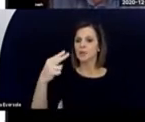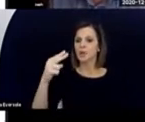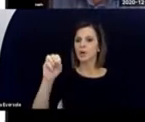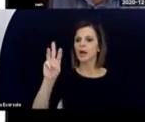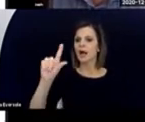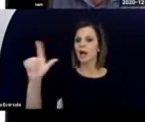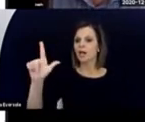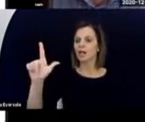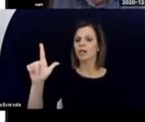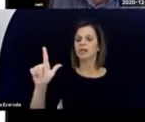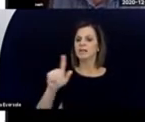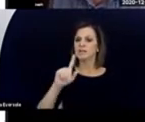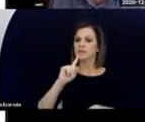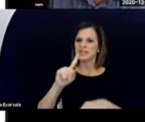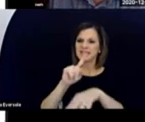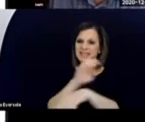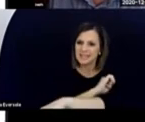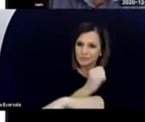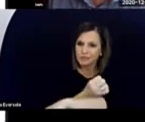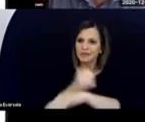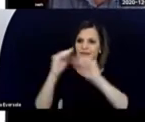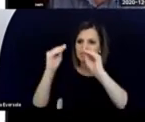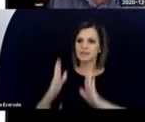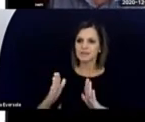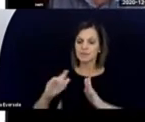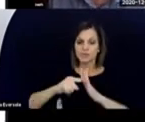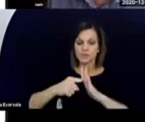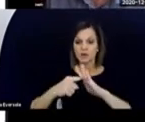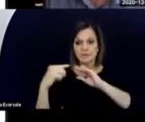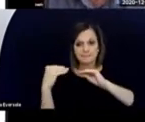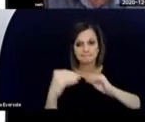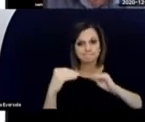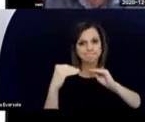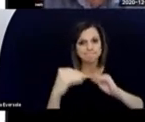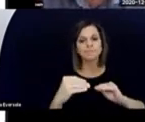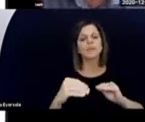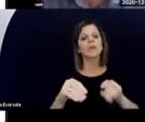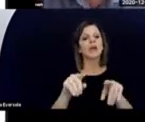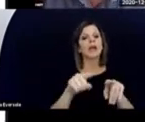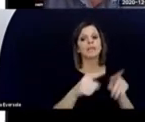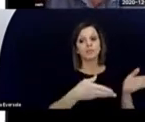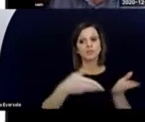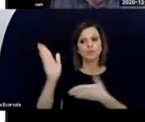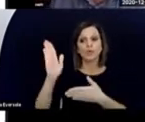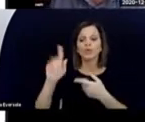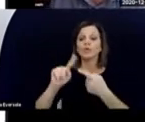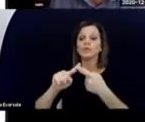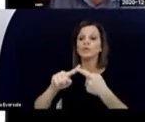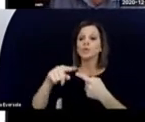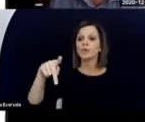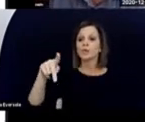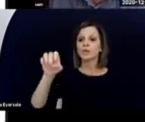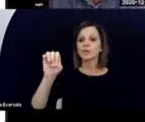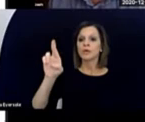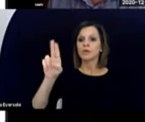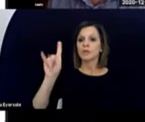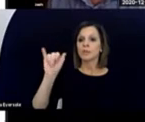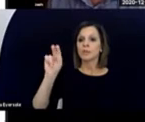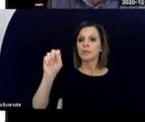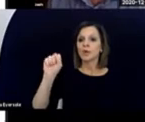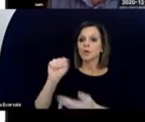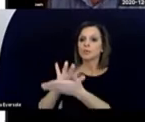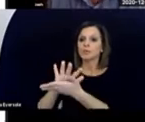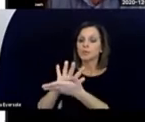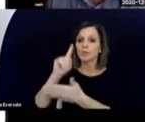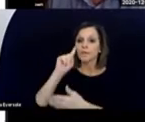began to educate her and then took her to Perkins School for the Blind, just outside Boston, which